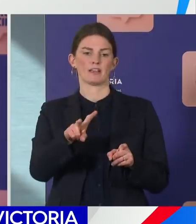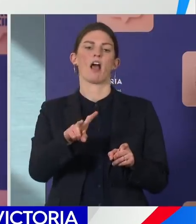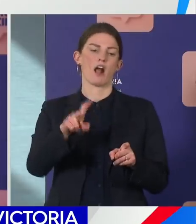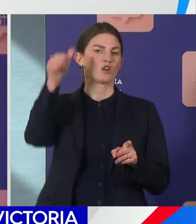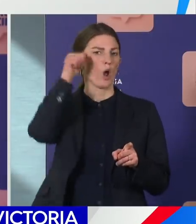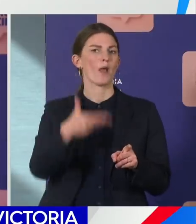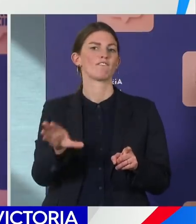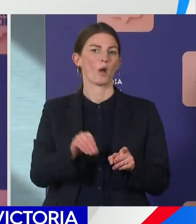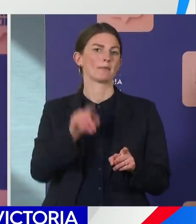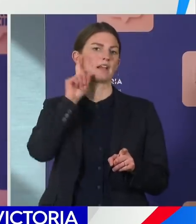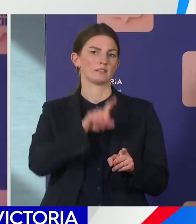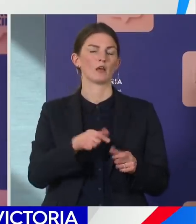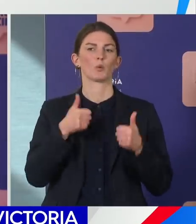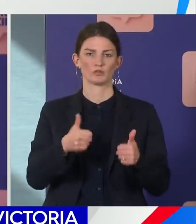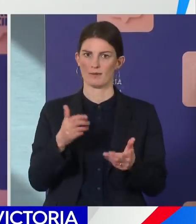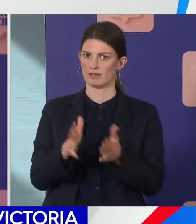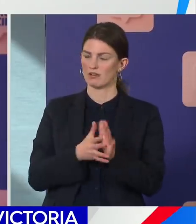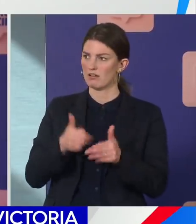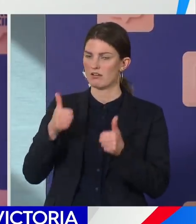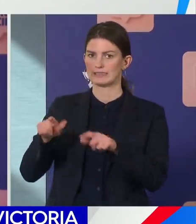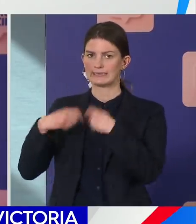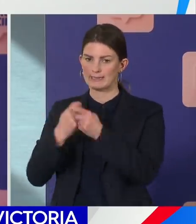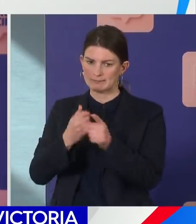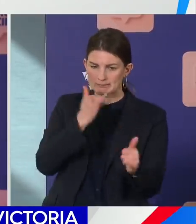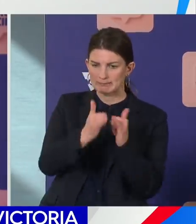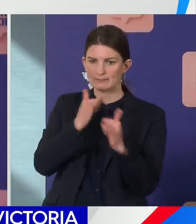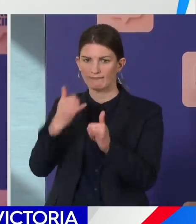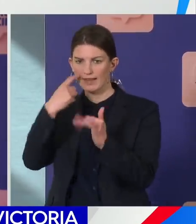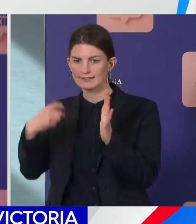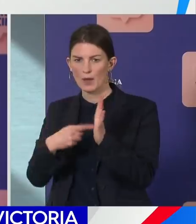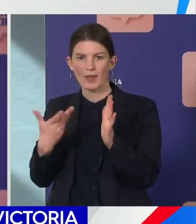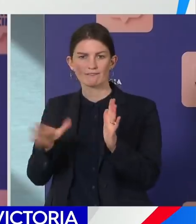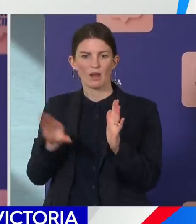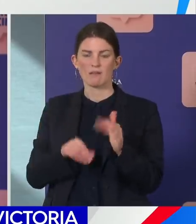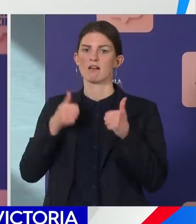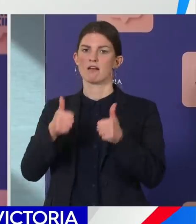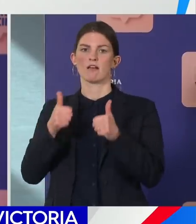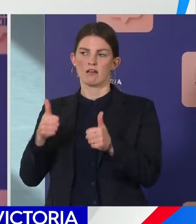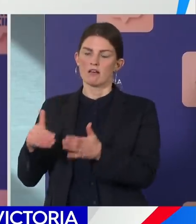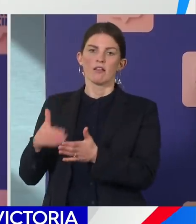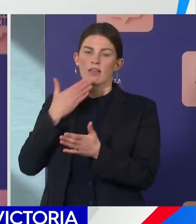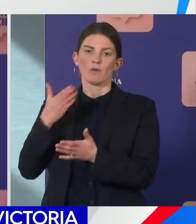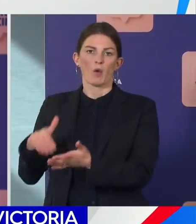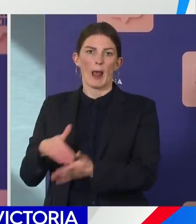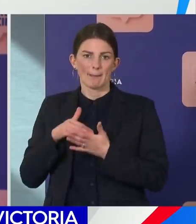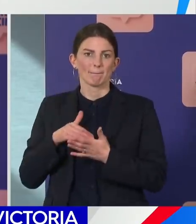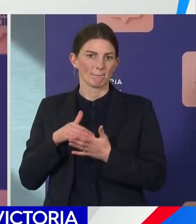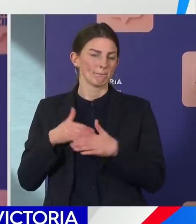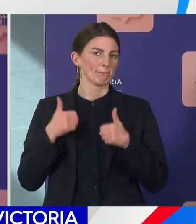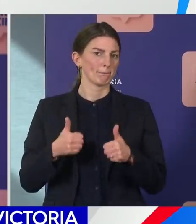contact tracing team and epidemiologists for the amazing work they're doing in giving shape to these outbreaks and giving us active lines of inquiry to work on.